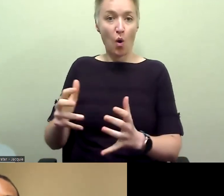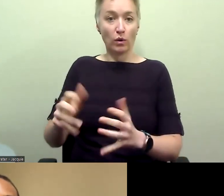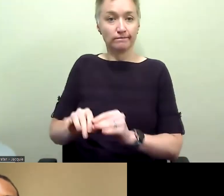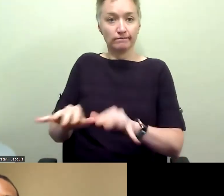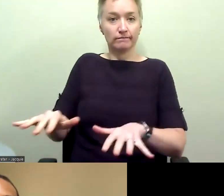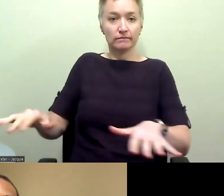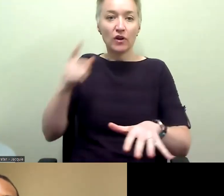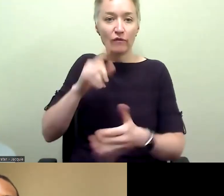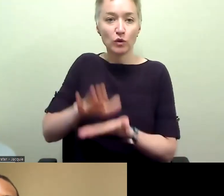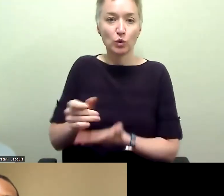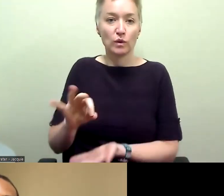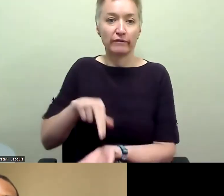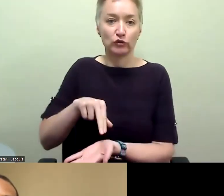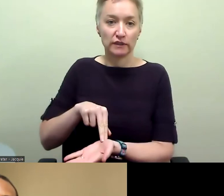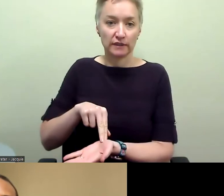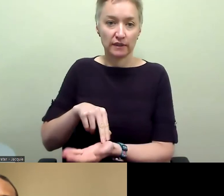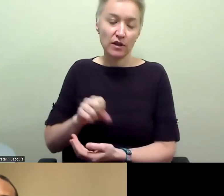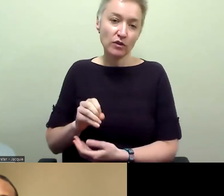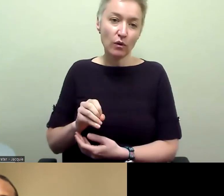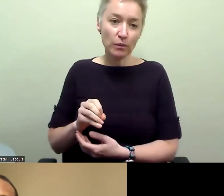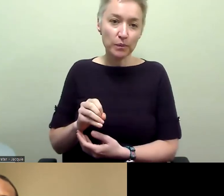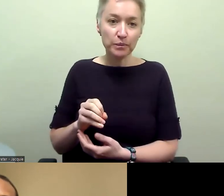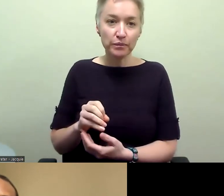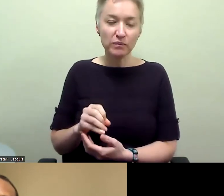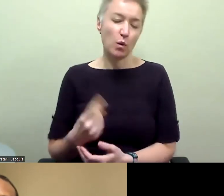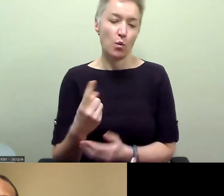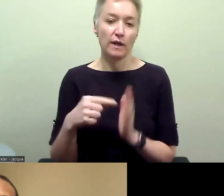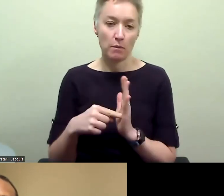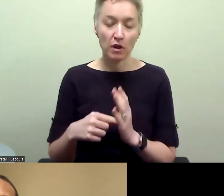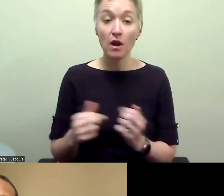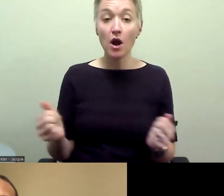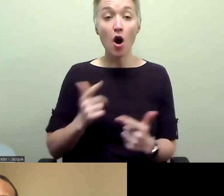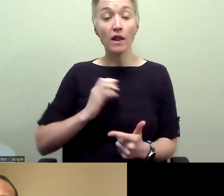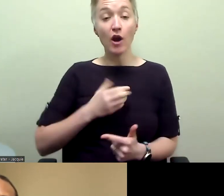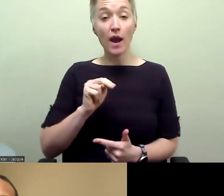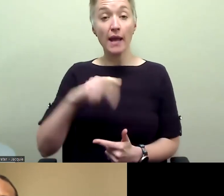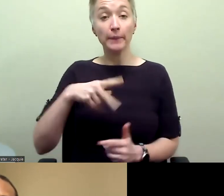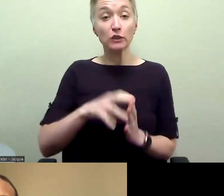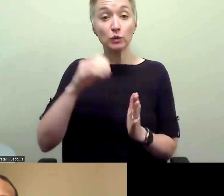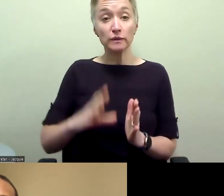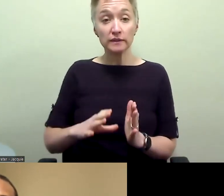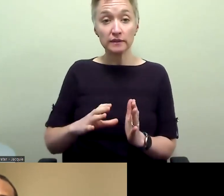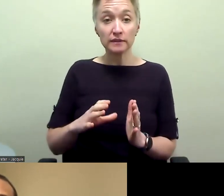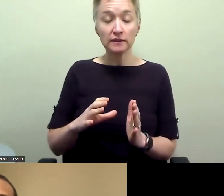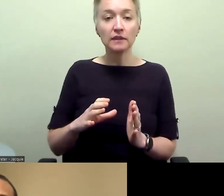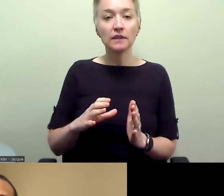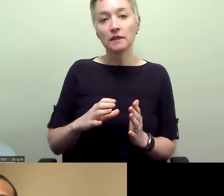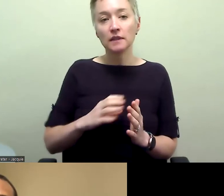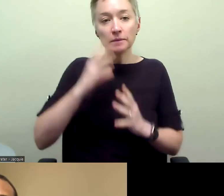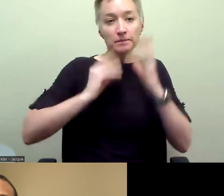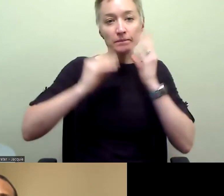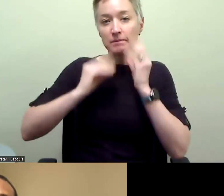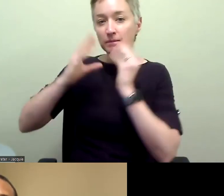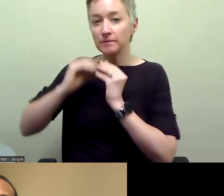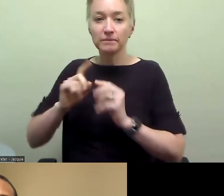and, and, you know, this is one example, but all of our nurse practitioner students undergo a variety of, um, OSCEs,